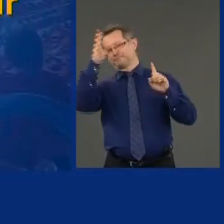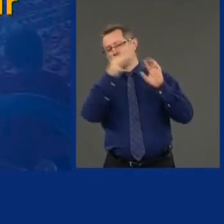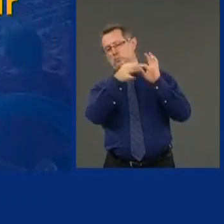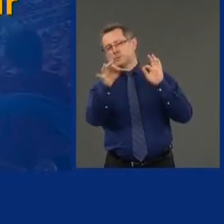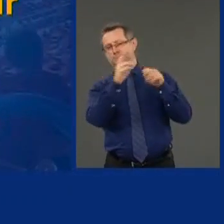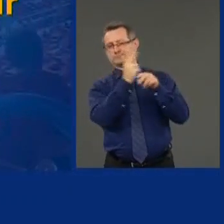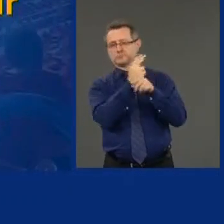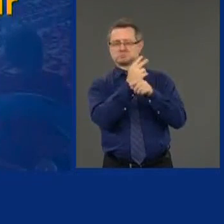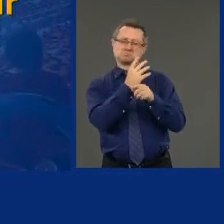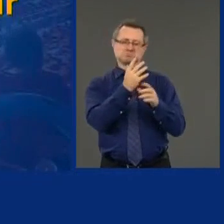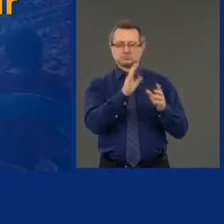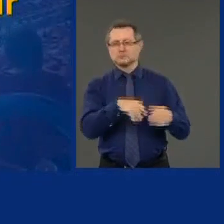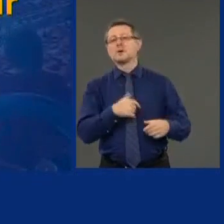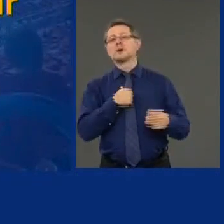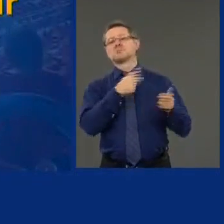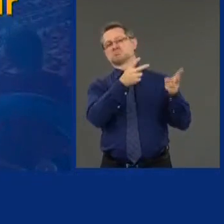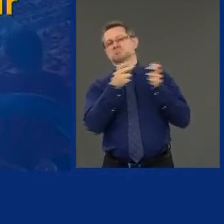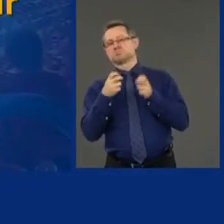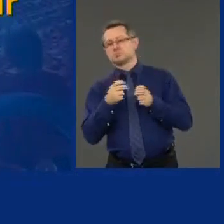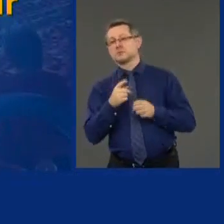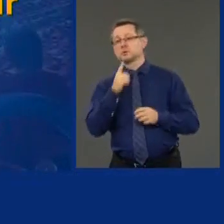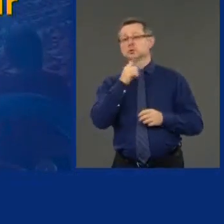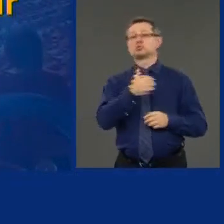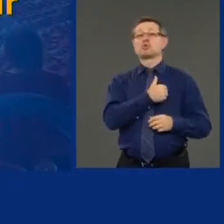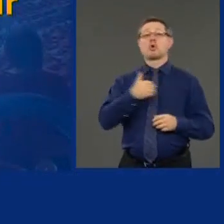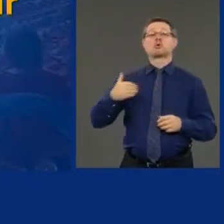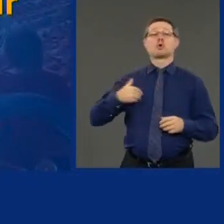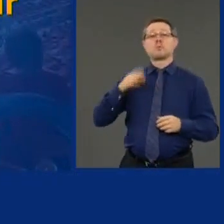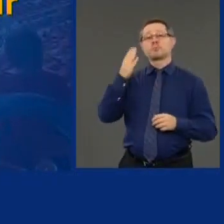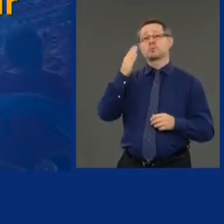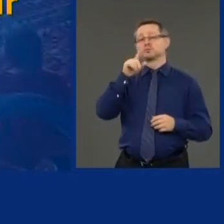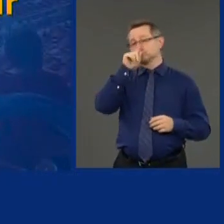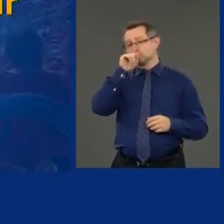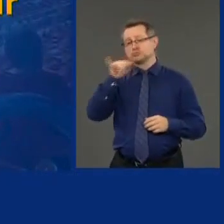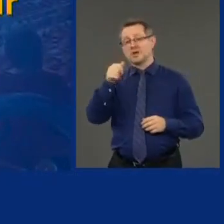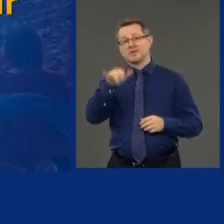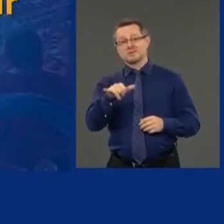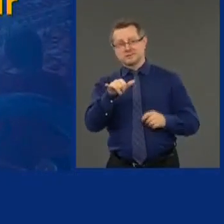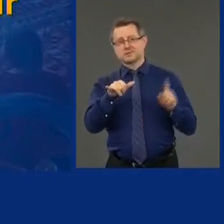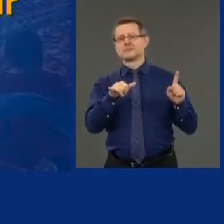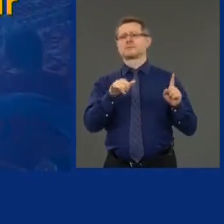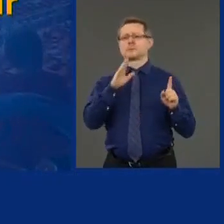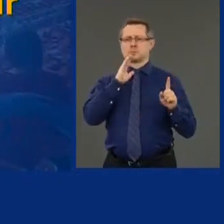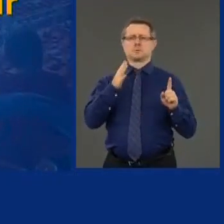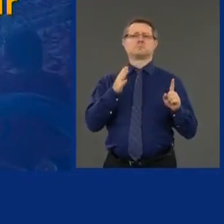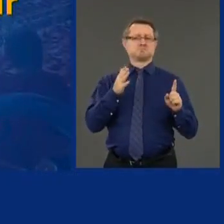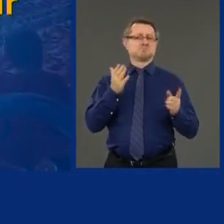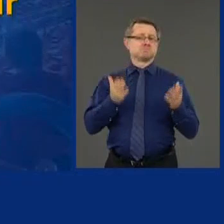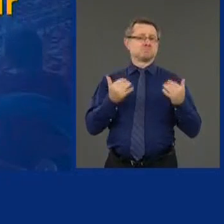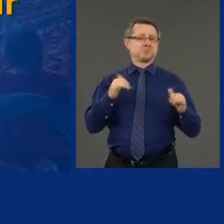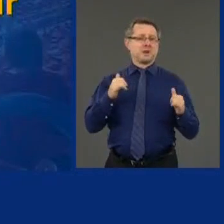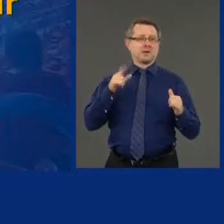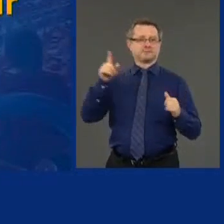That's good enough. The Toronto Blue Jays, we are still pursuing to play in Buffalo.